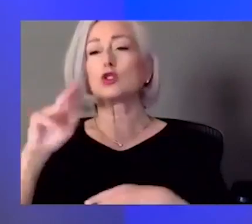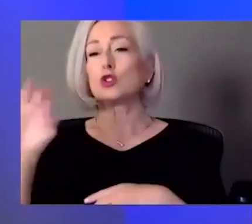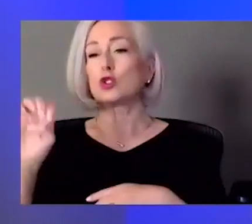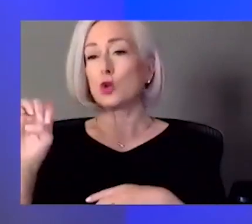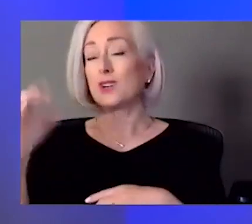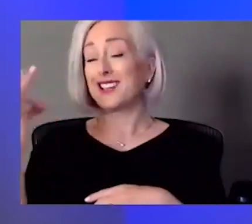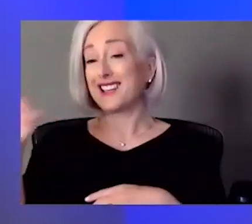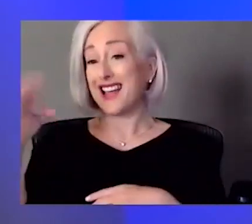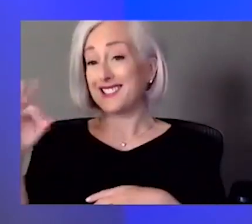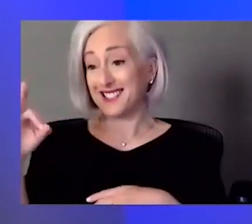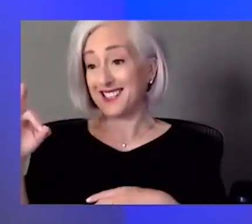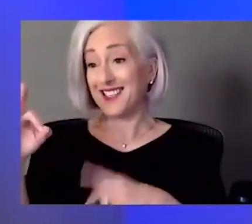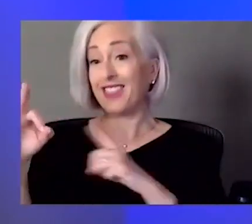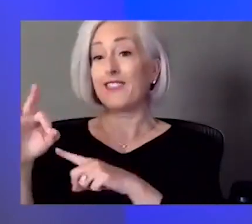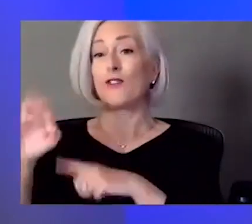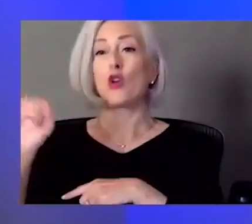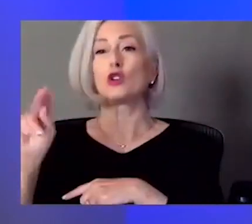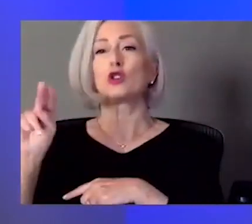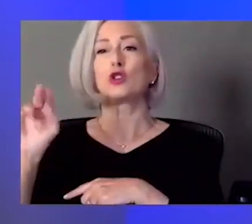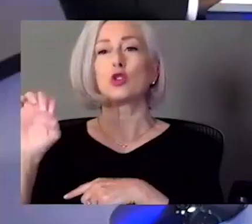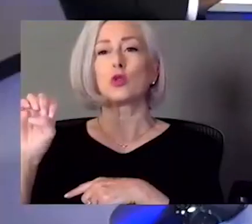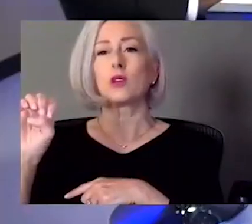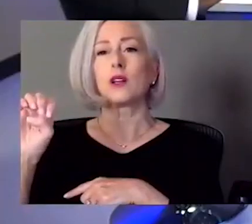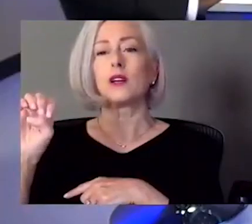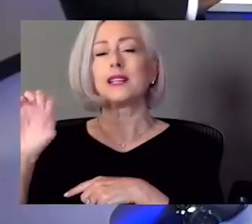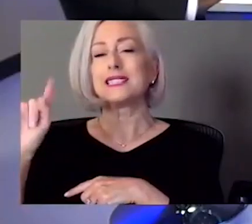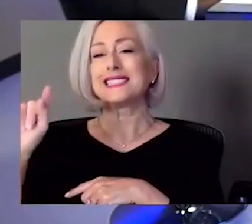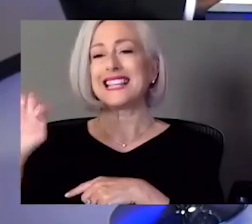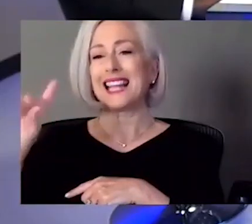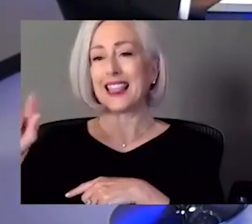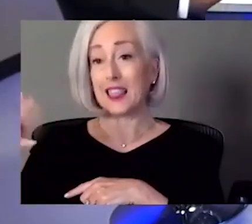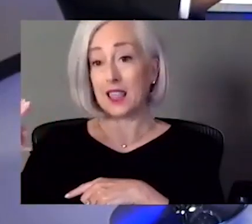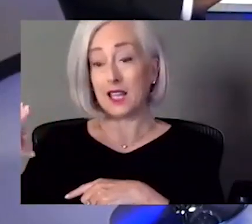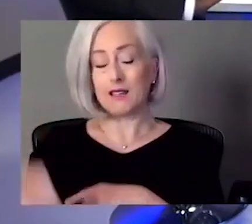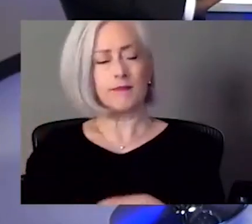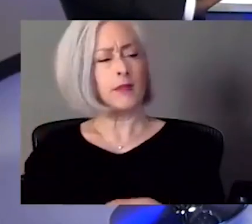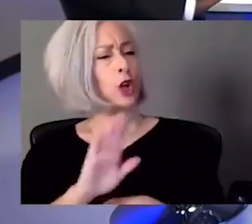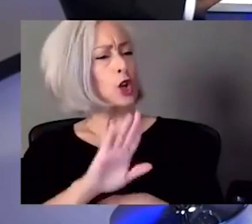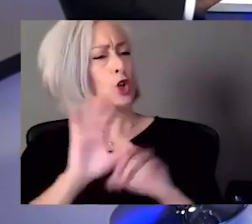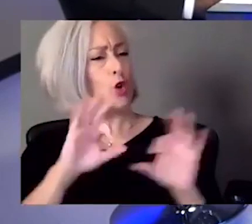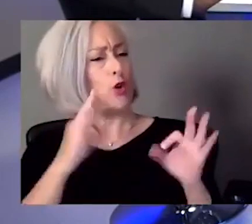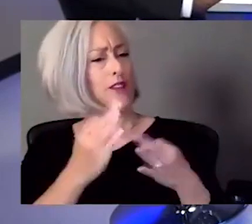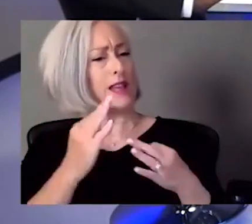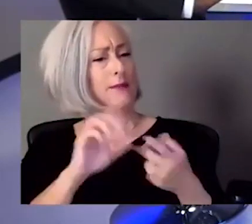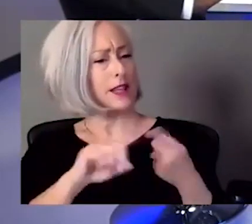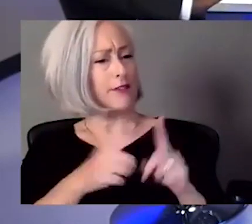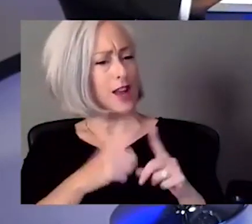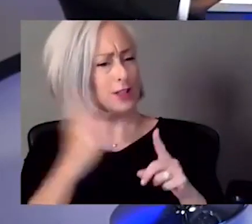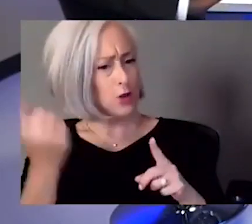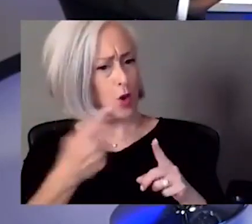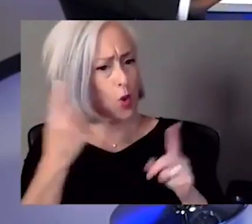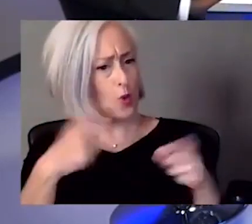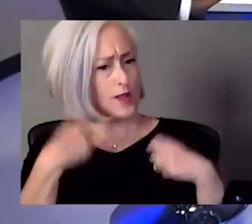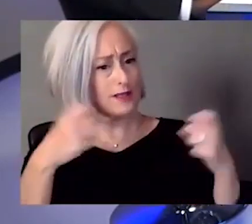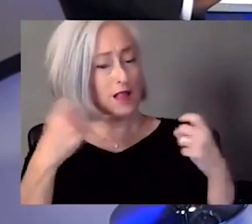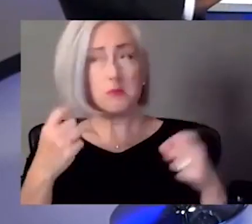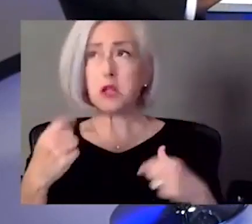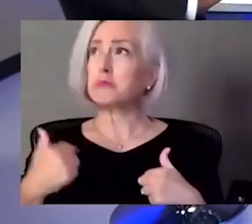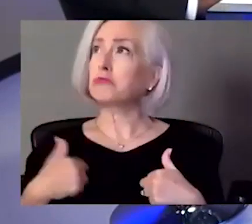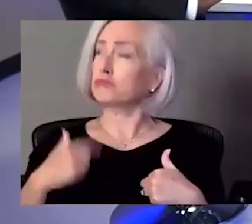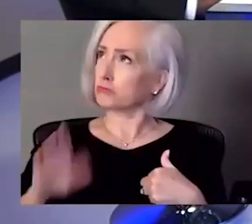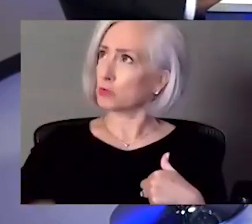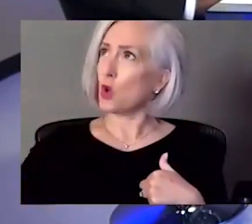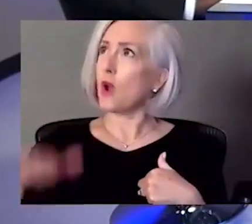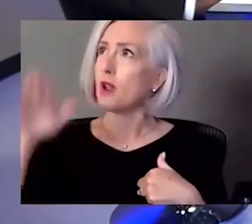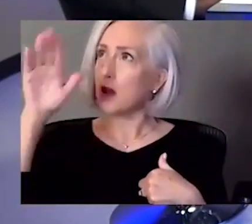family and our friends always celebrate Juneteenth? And if you did, how? As far as I can remember, ever since a kid, yeah, we definitely celebrated